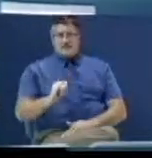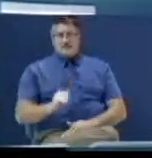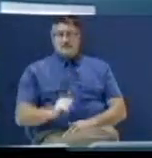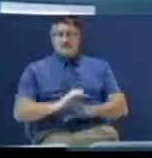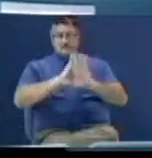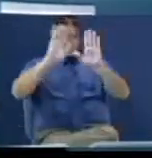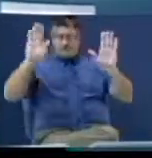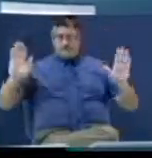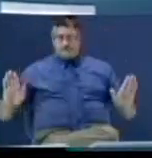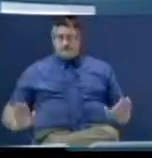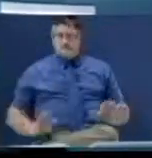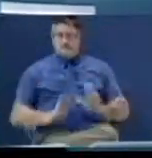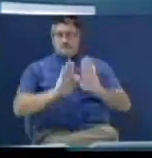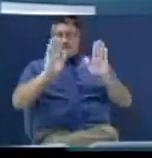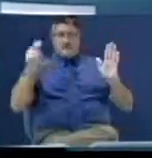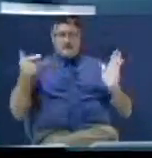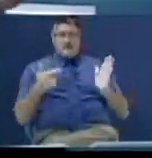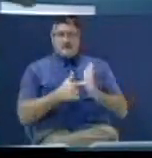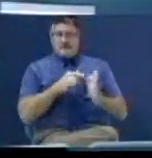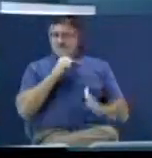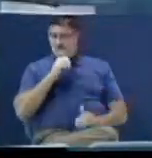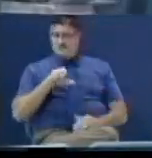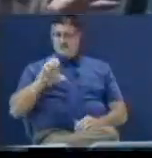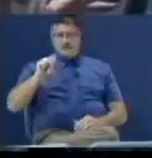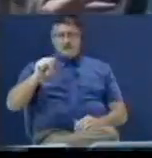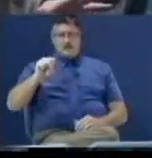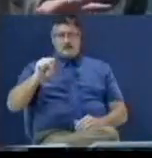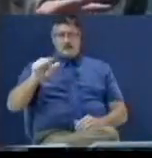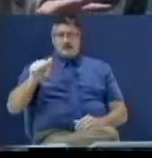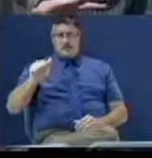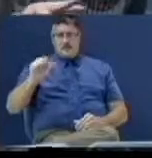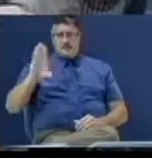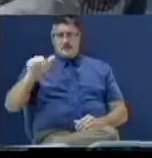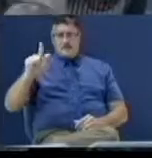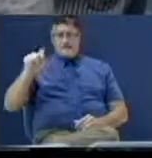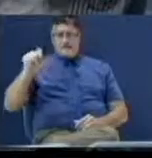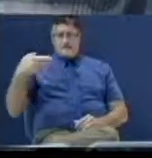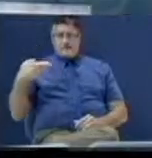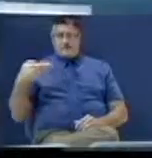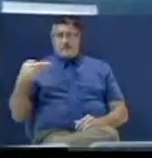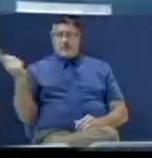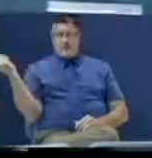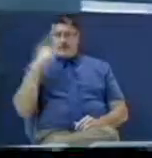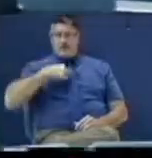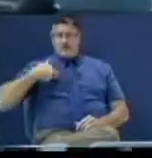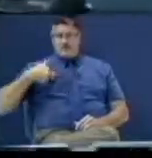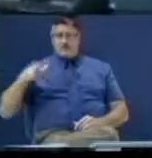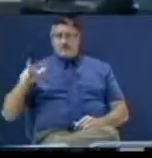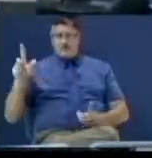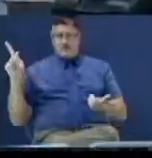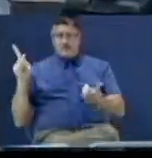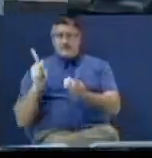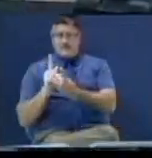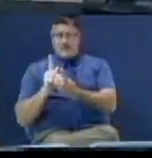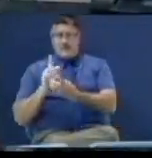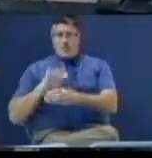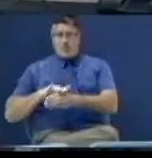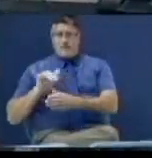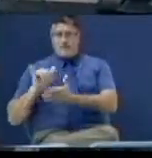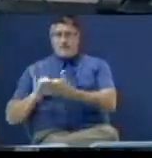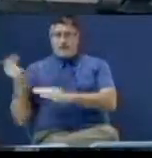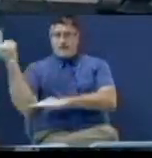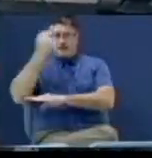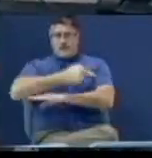Amen. Amen. This is not the Sabbath. Hello. False religions meet on the Sabbath. The